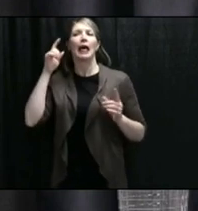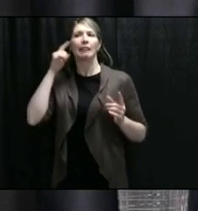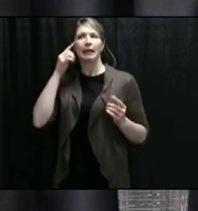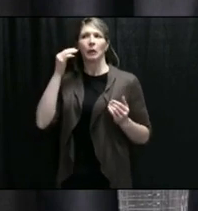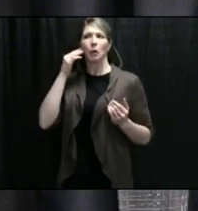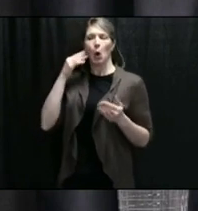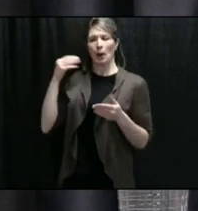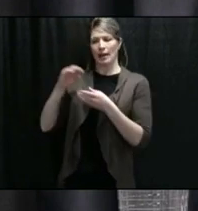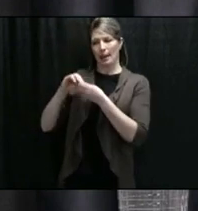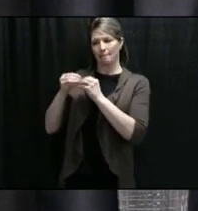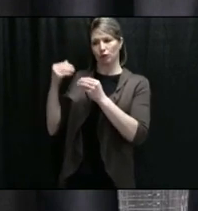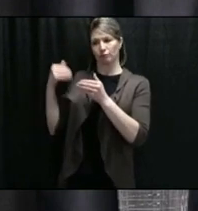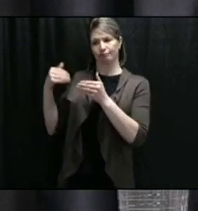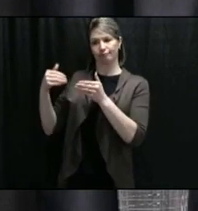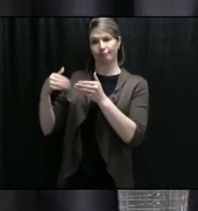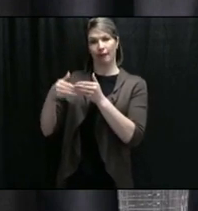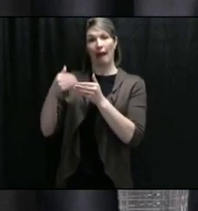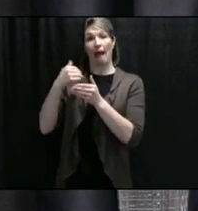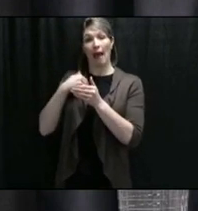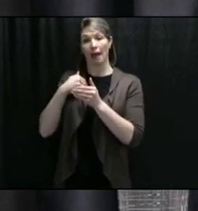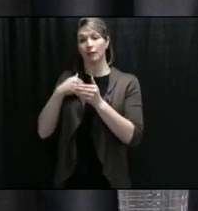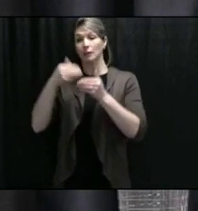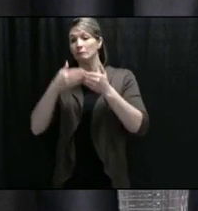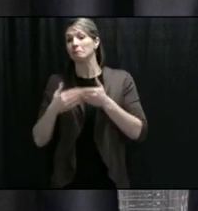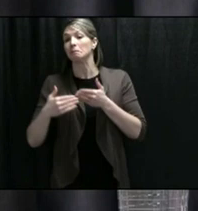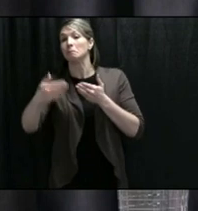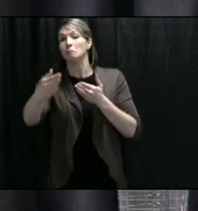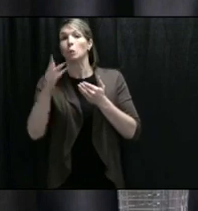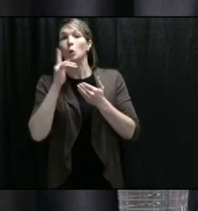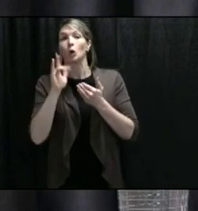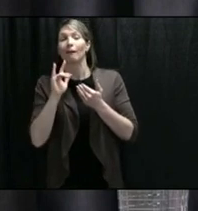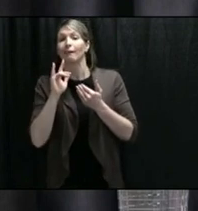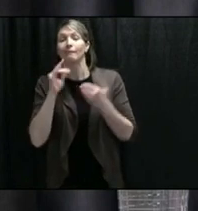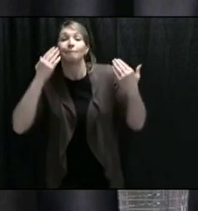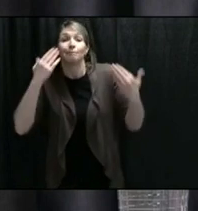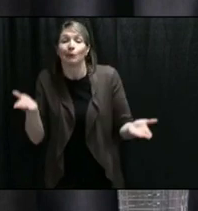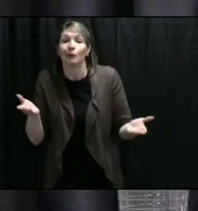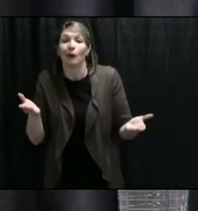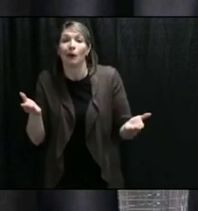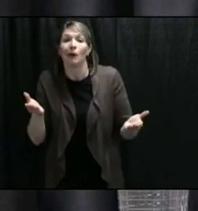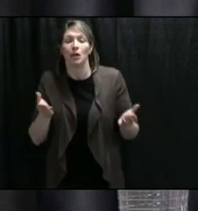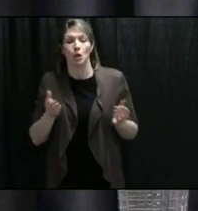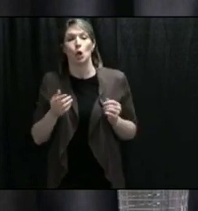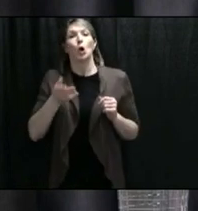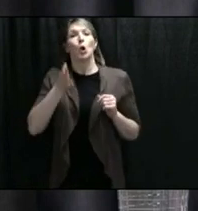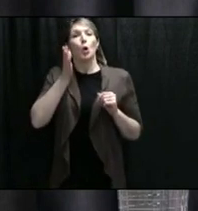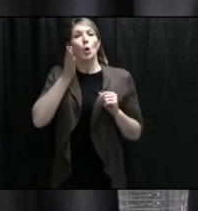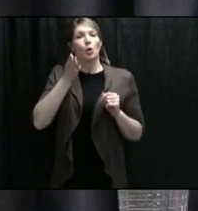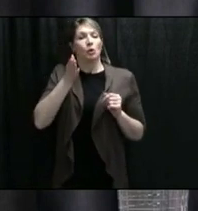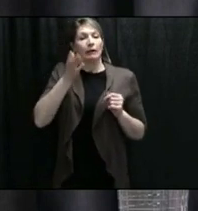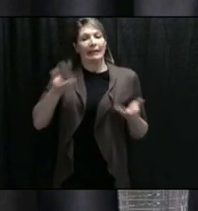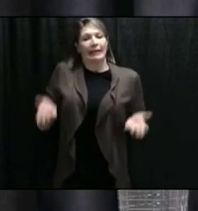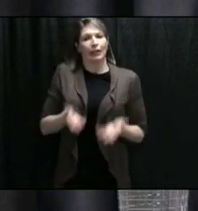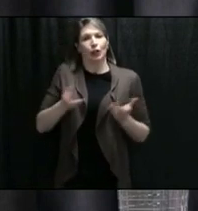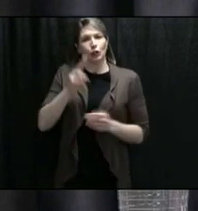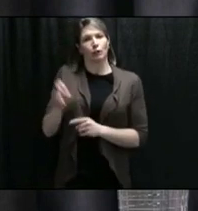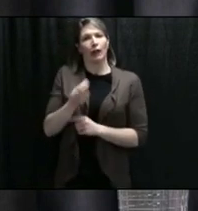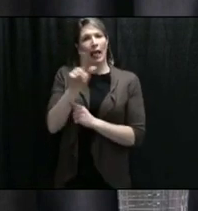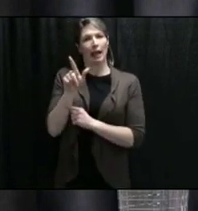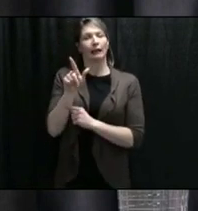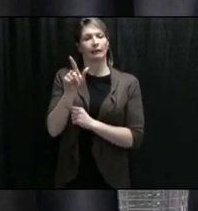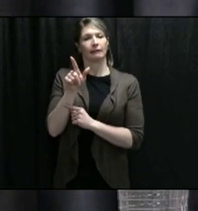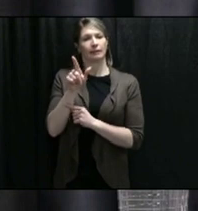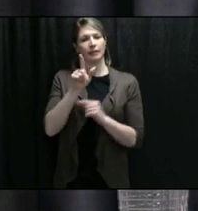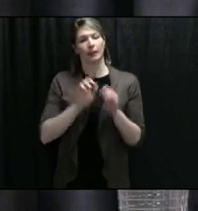surge. The only question really is when. Our geography, be it Labrador as a big